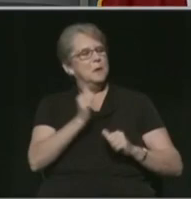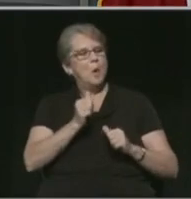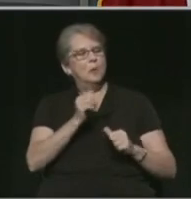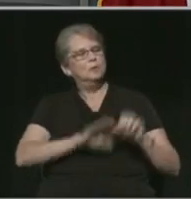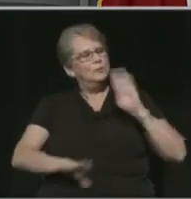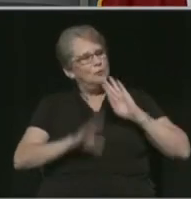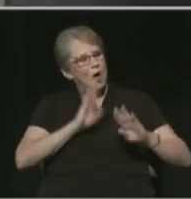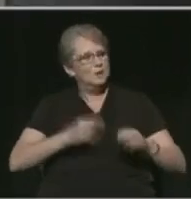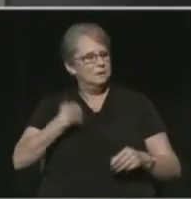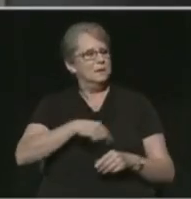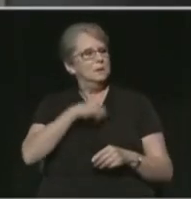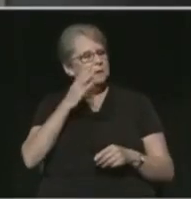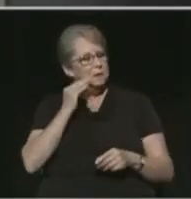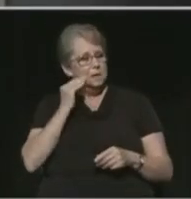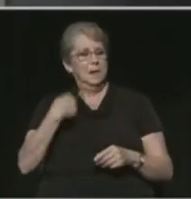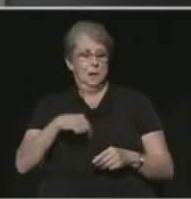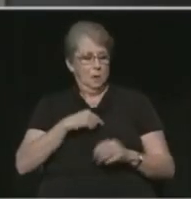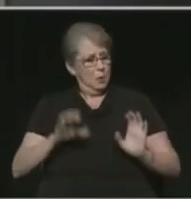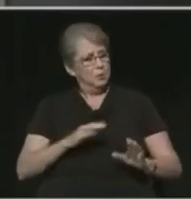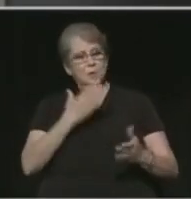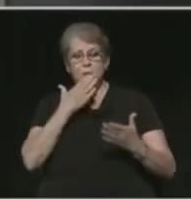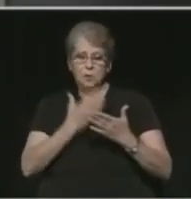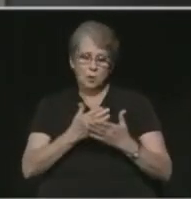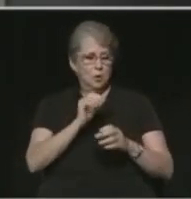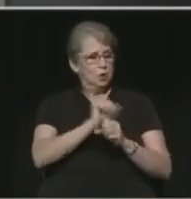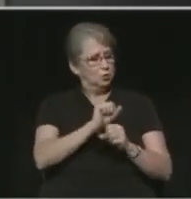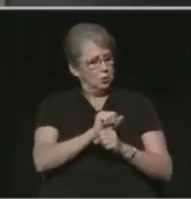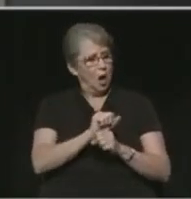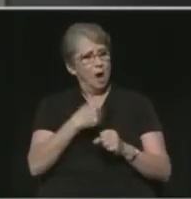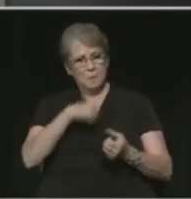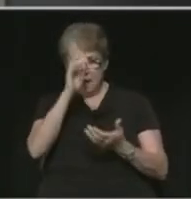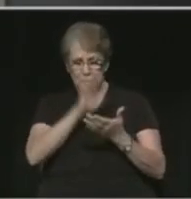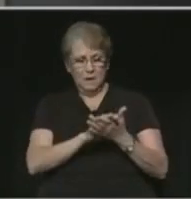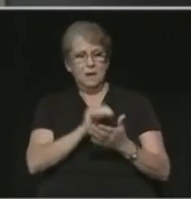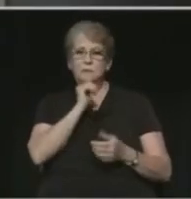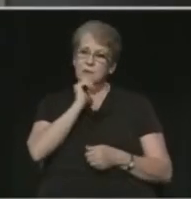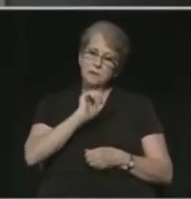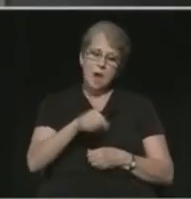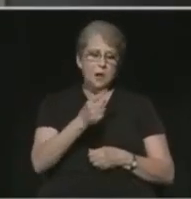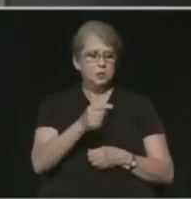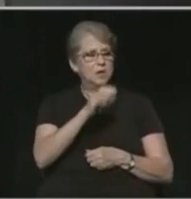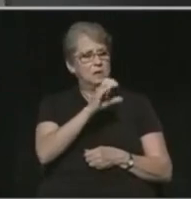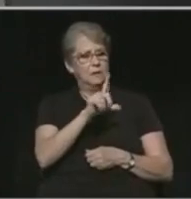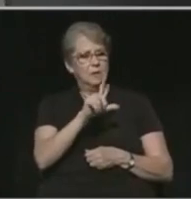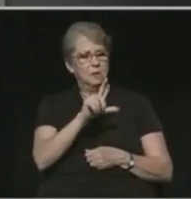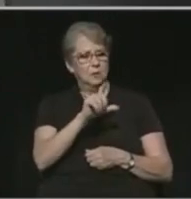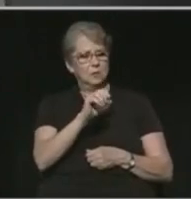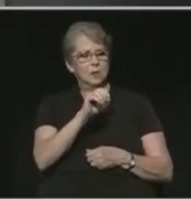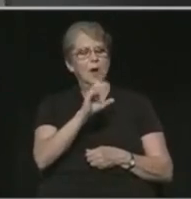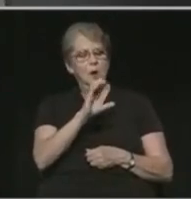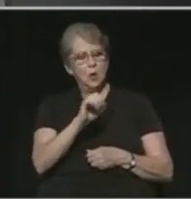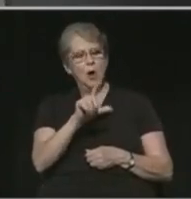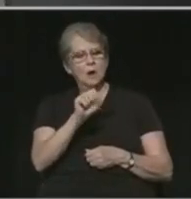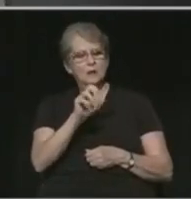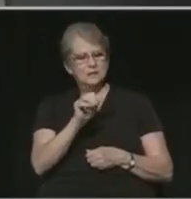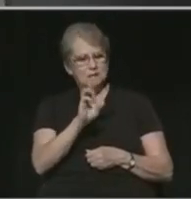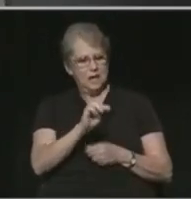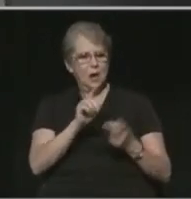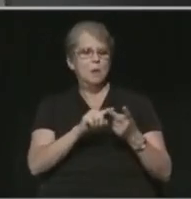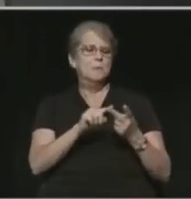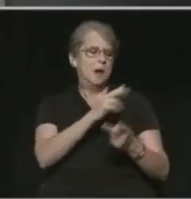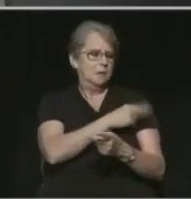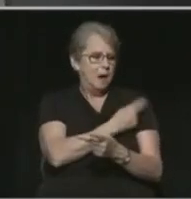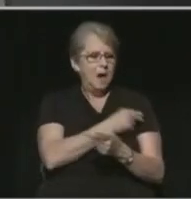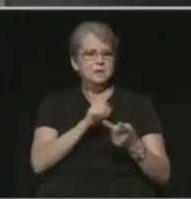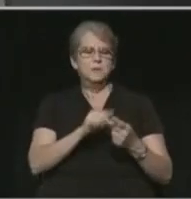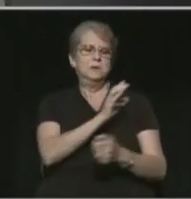through. We're doing a fine job, I believe, not only out at the Coliseum, but also in the hospitals and clinics that are